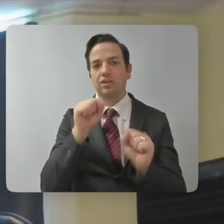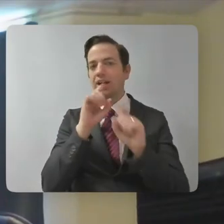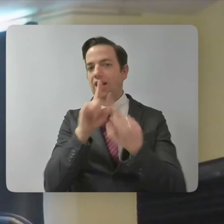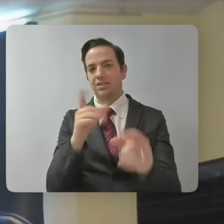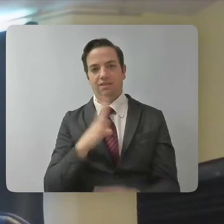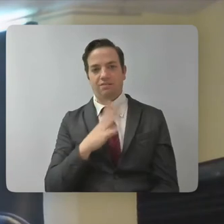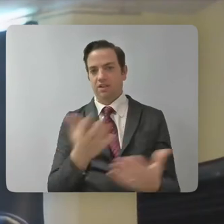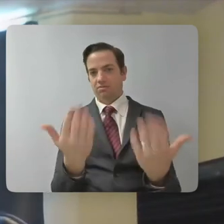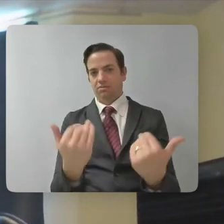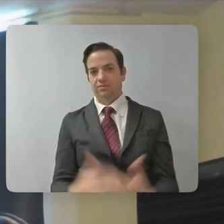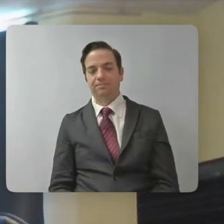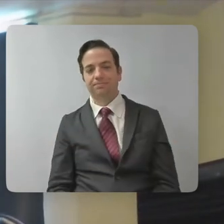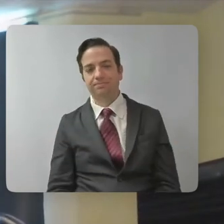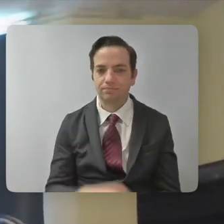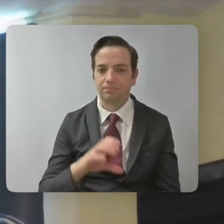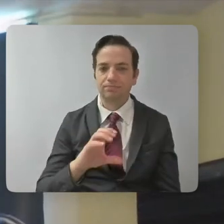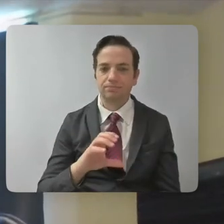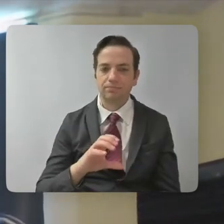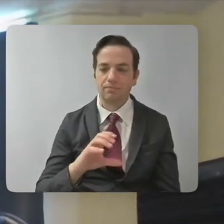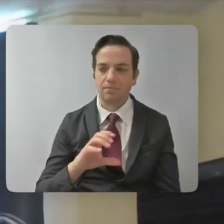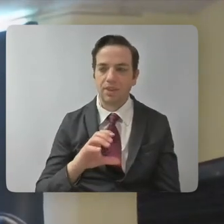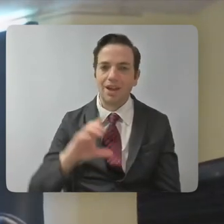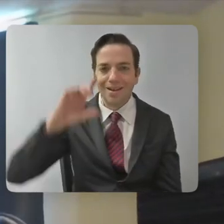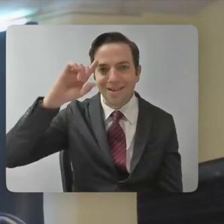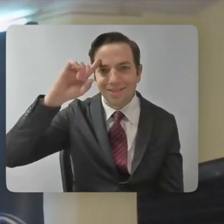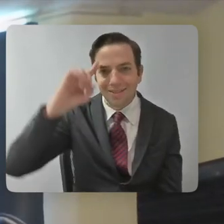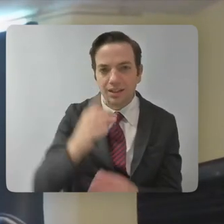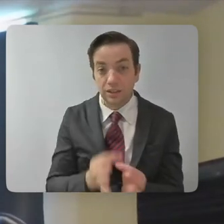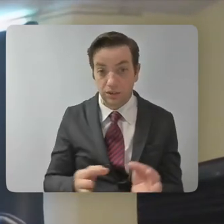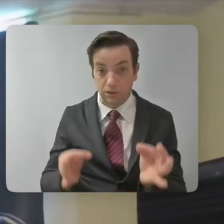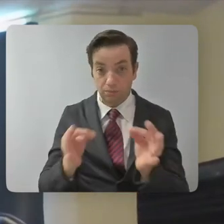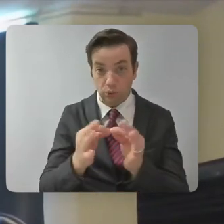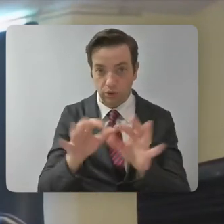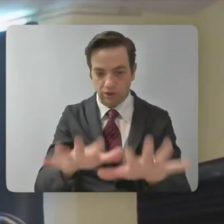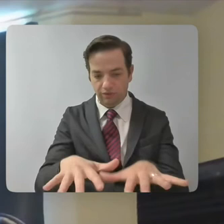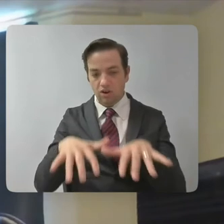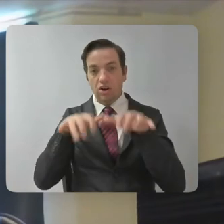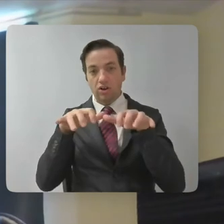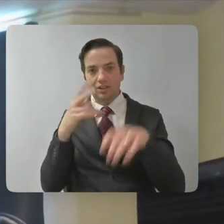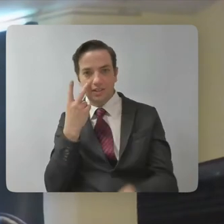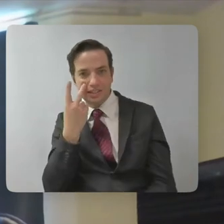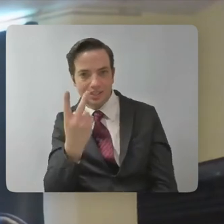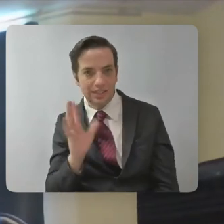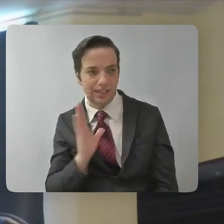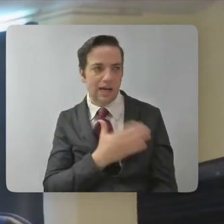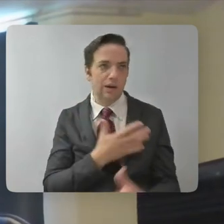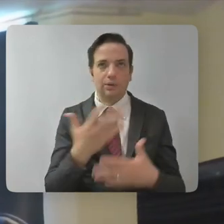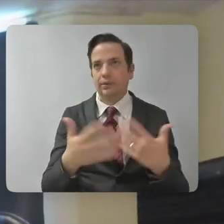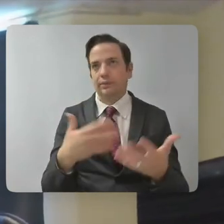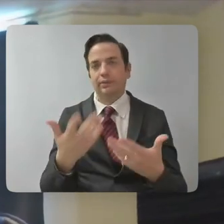Well, I think it's important that audiences that go and see our creative content, such as movies, we